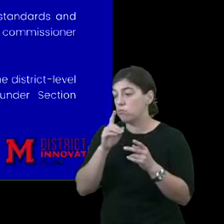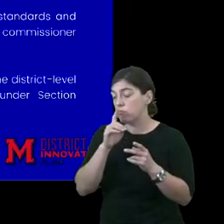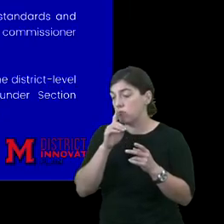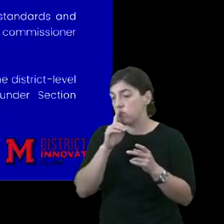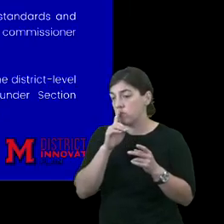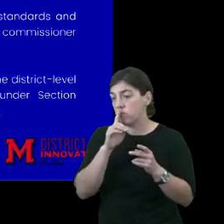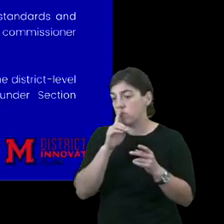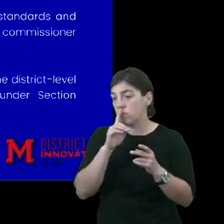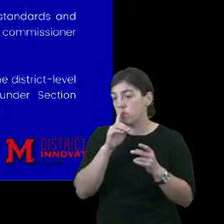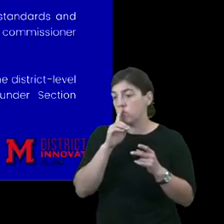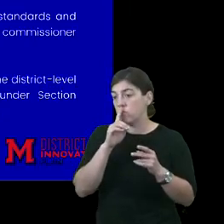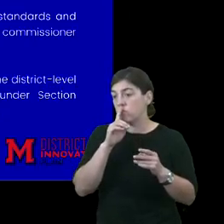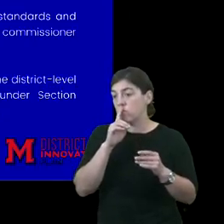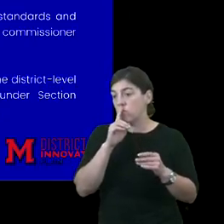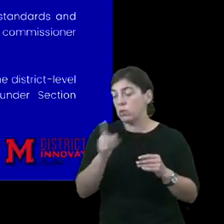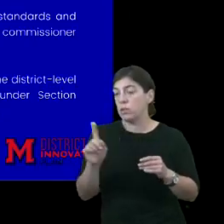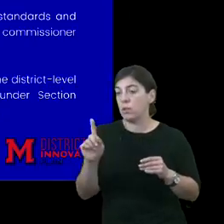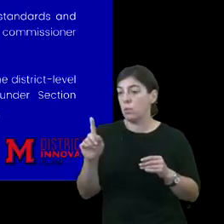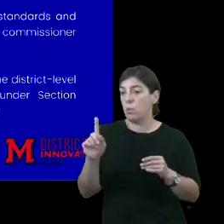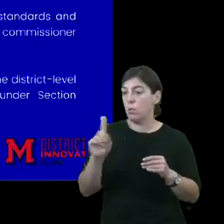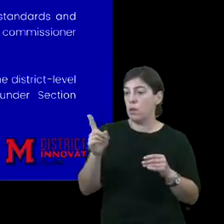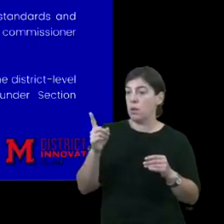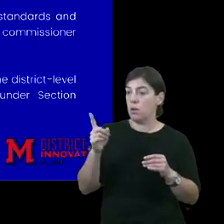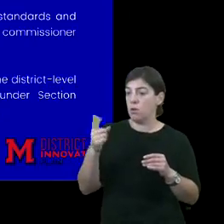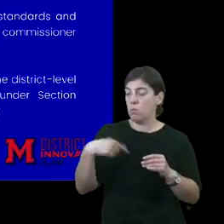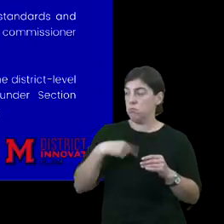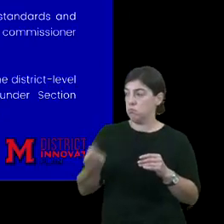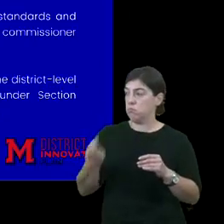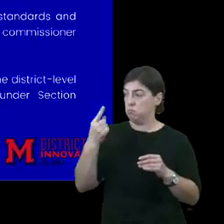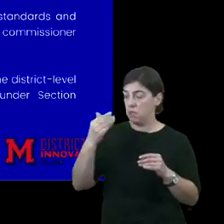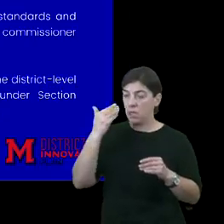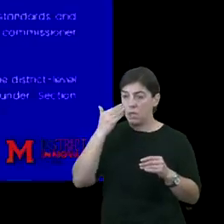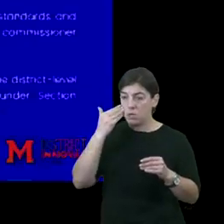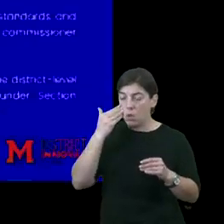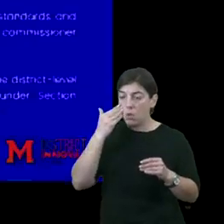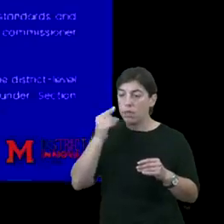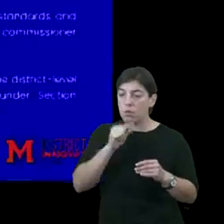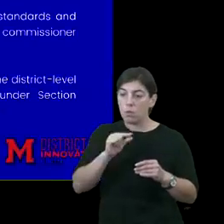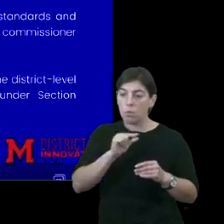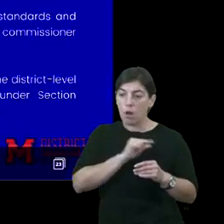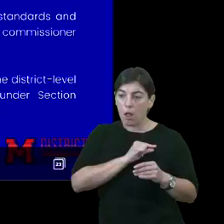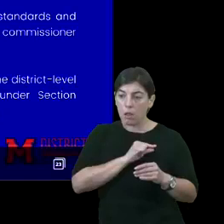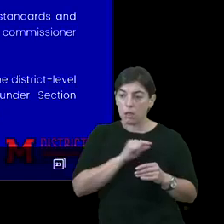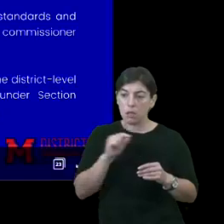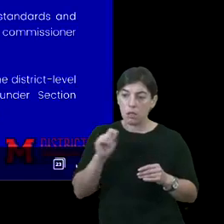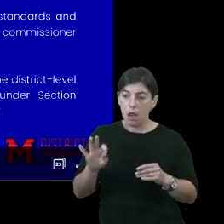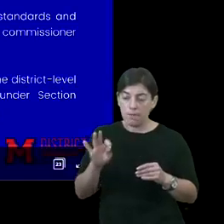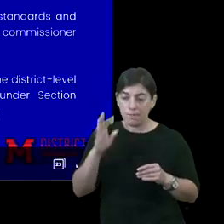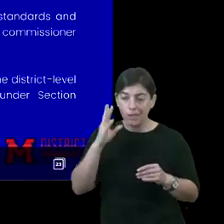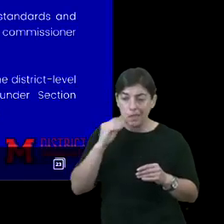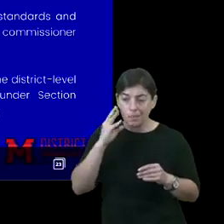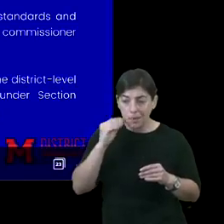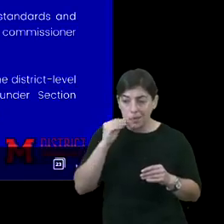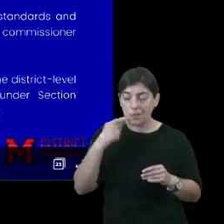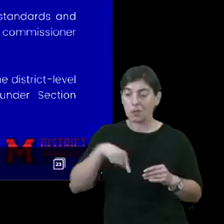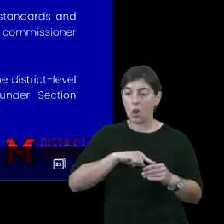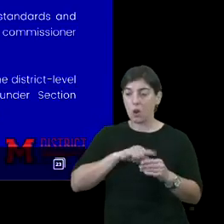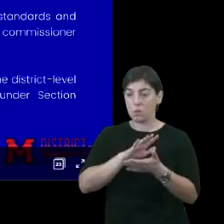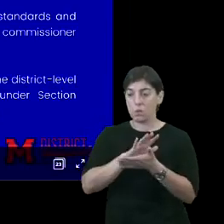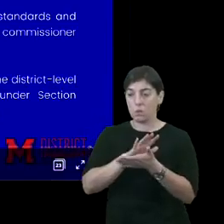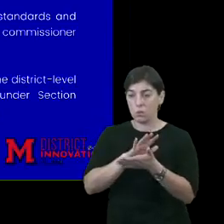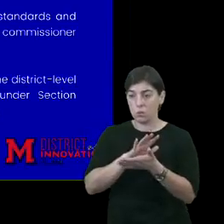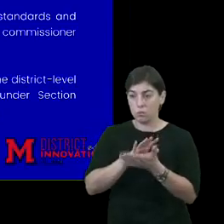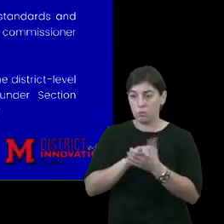where we understand and know that the quality of the experiences that our school